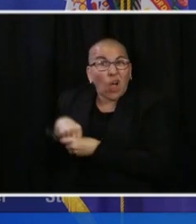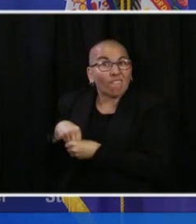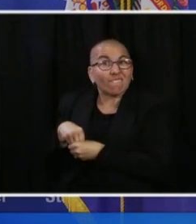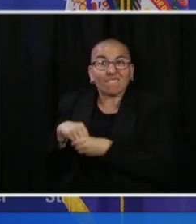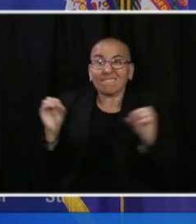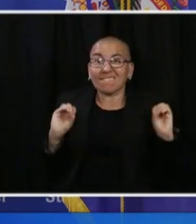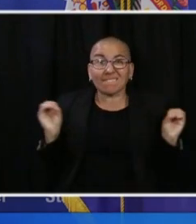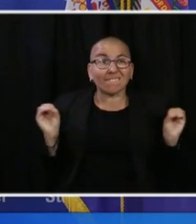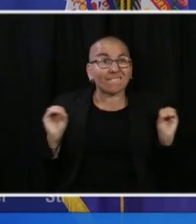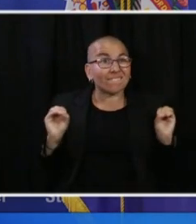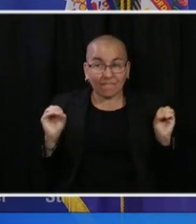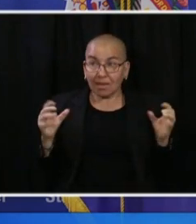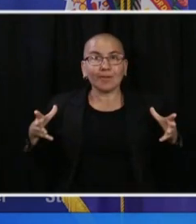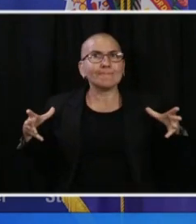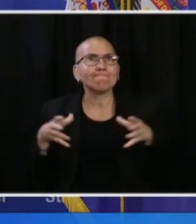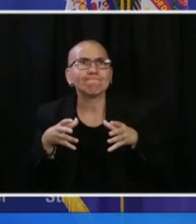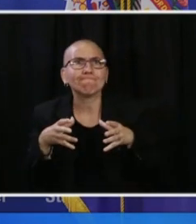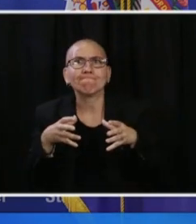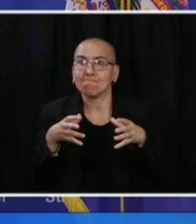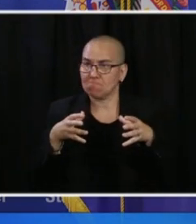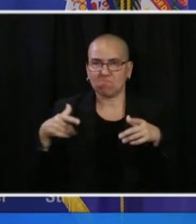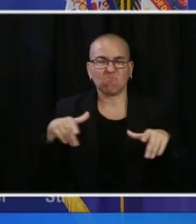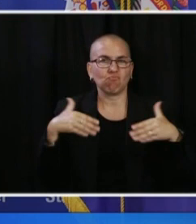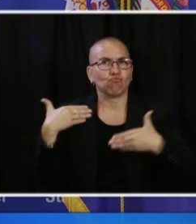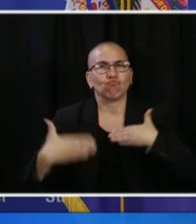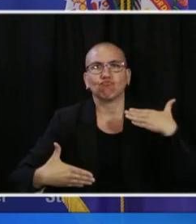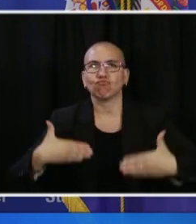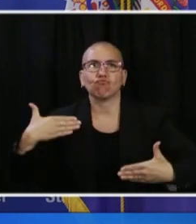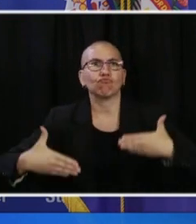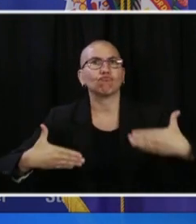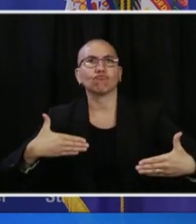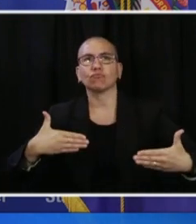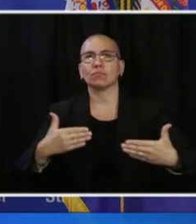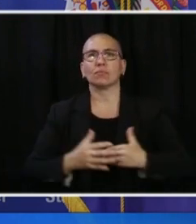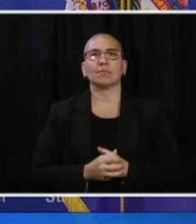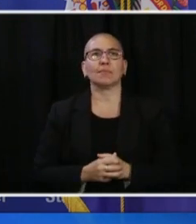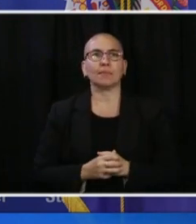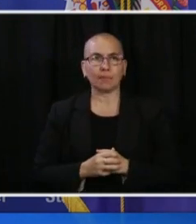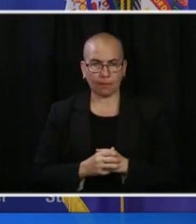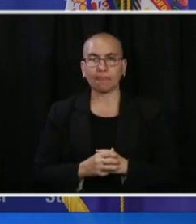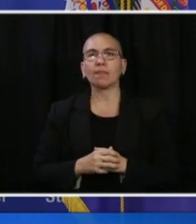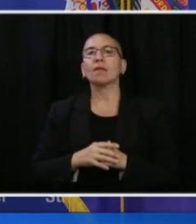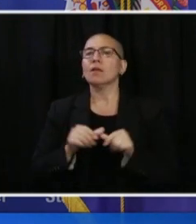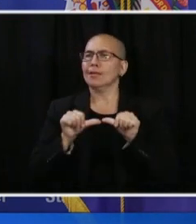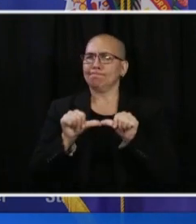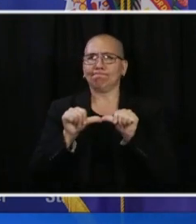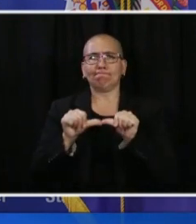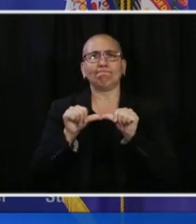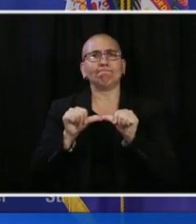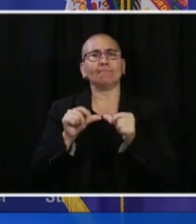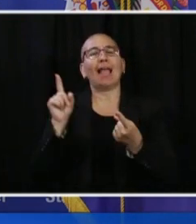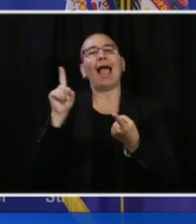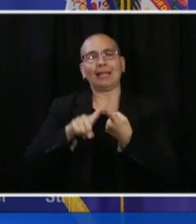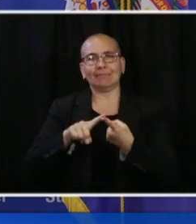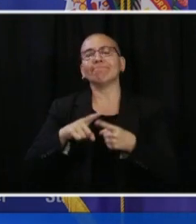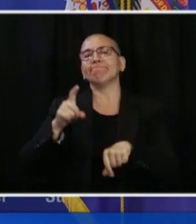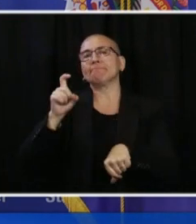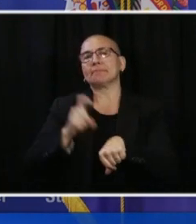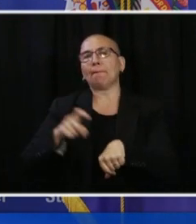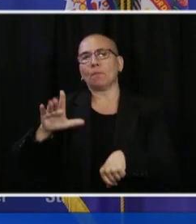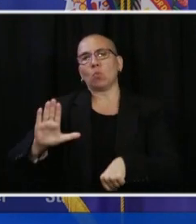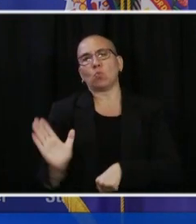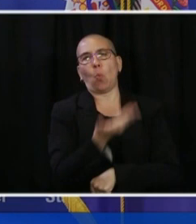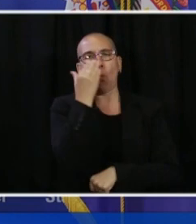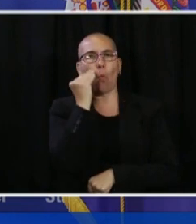agencies, and that is the MAC. They'll continue to operate until the time comes when we transition back out of that. I do think it is worth noting that